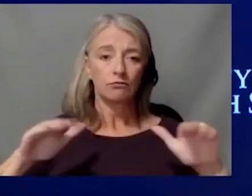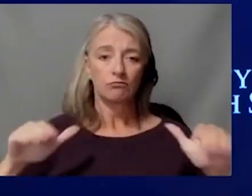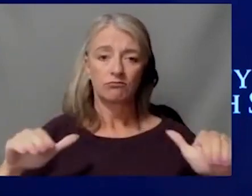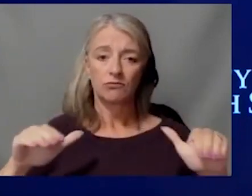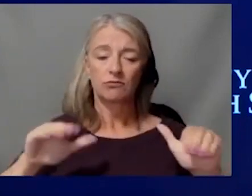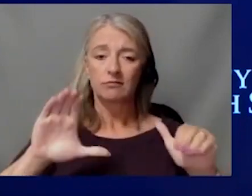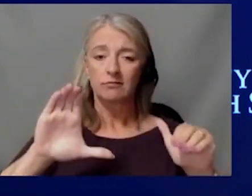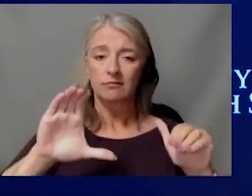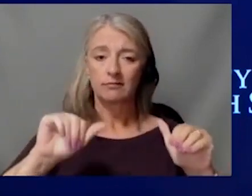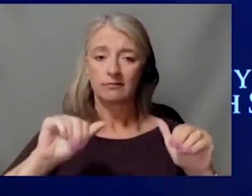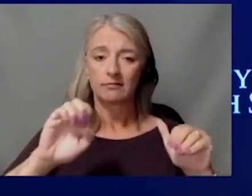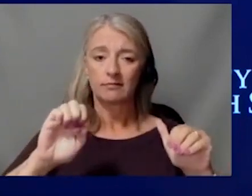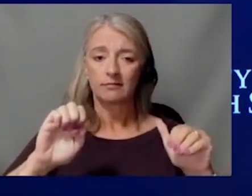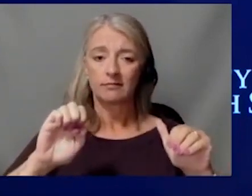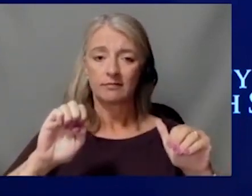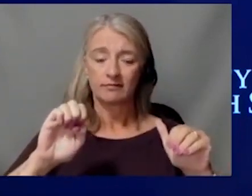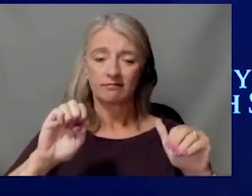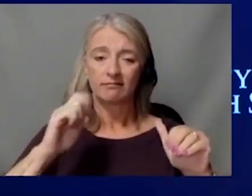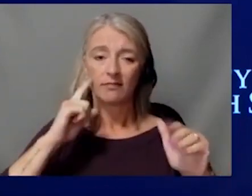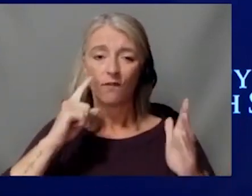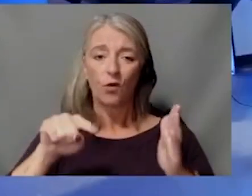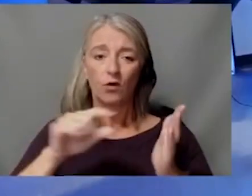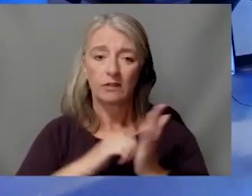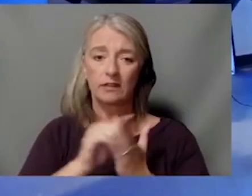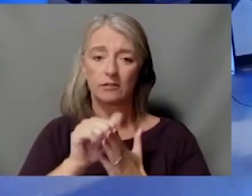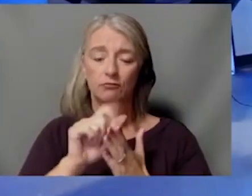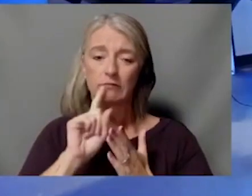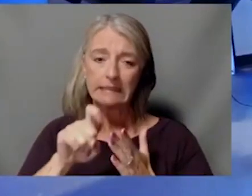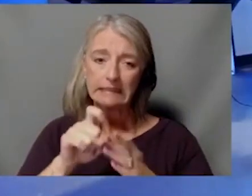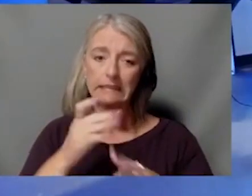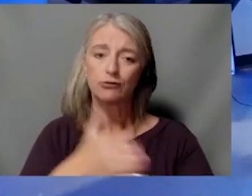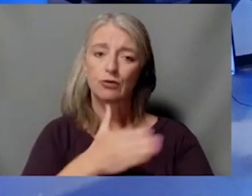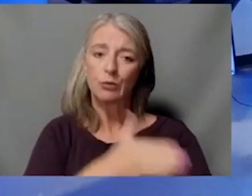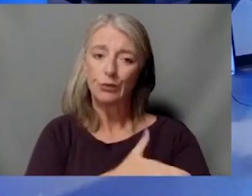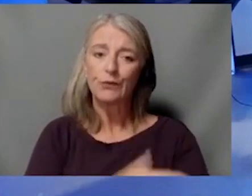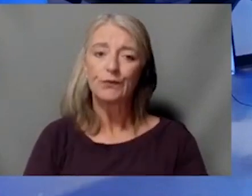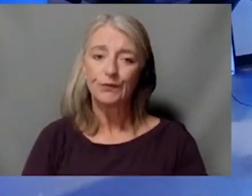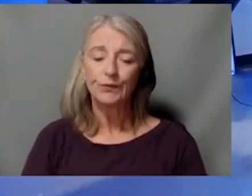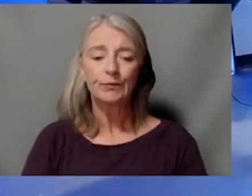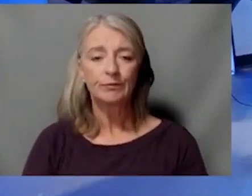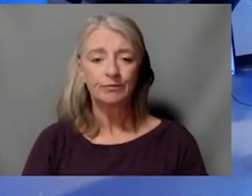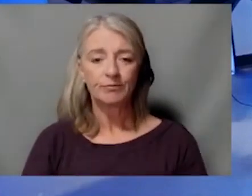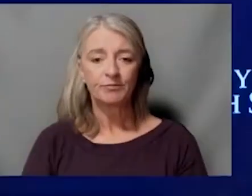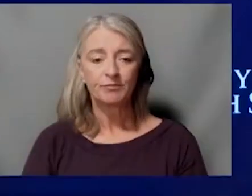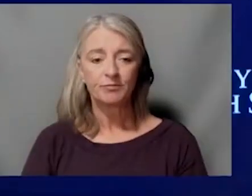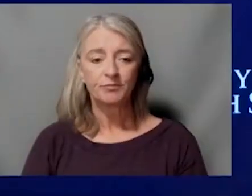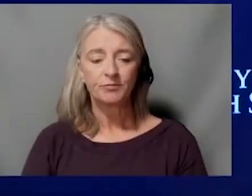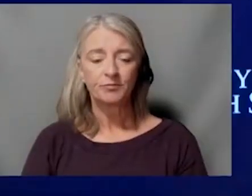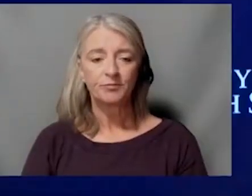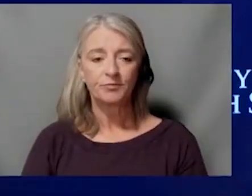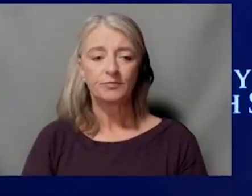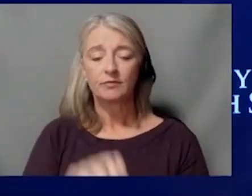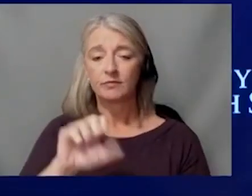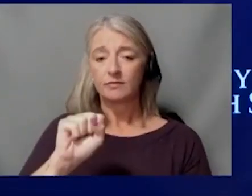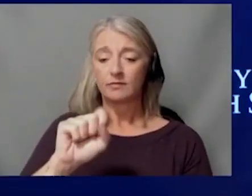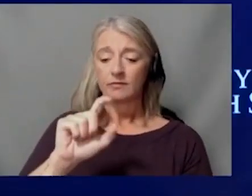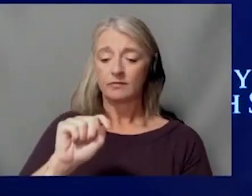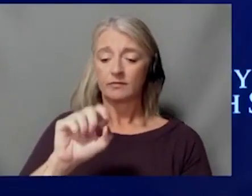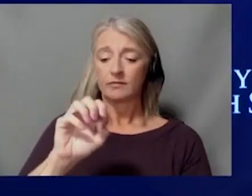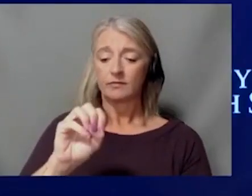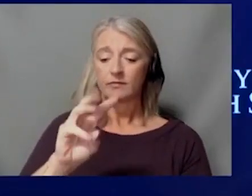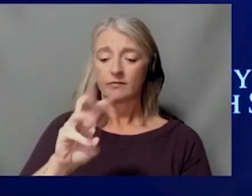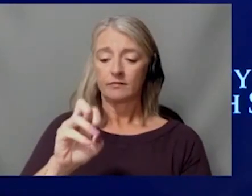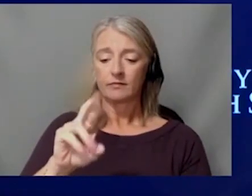we desperately need to make progress on. And in terms of the Stowers Institute, you know, they